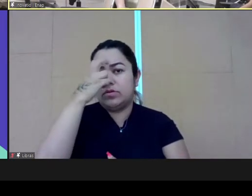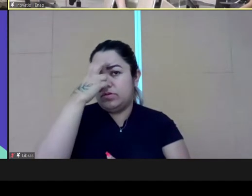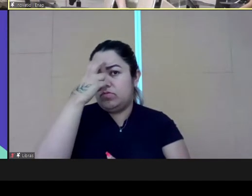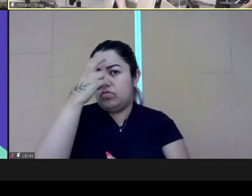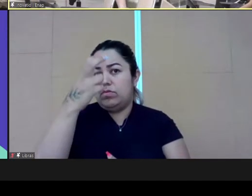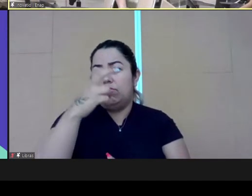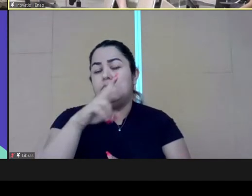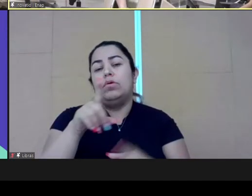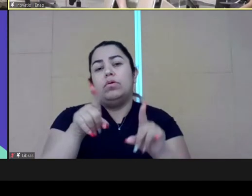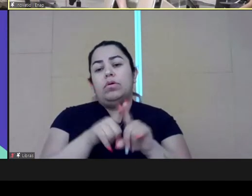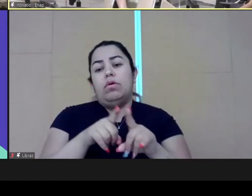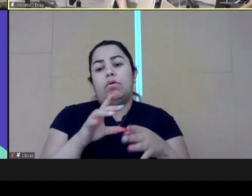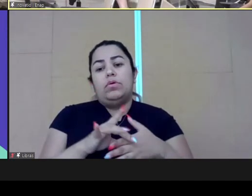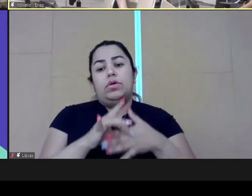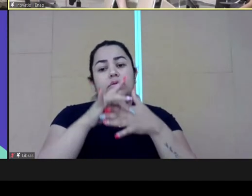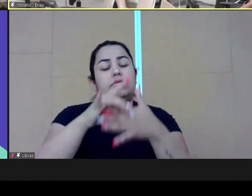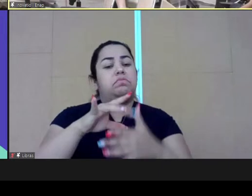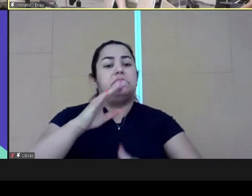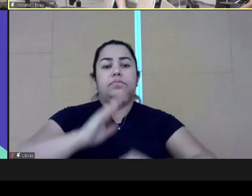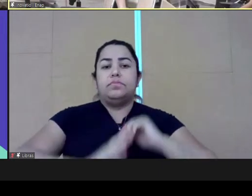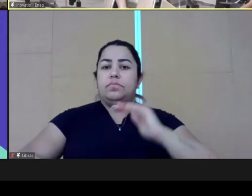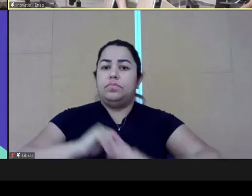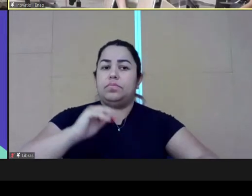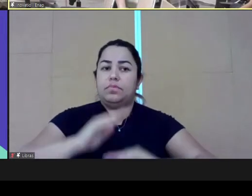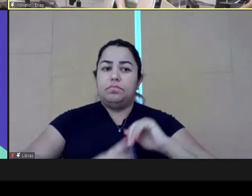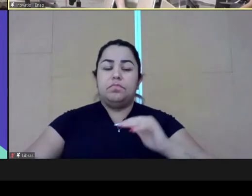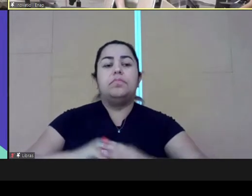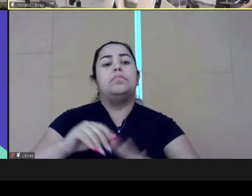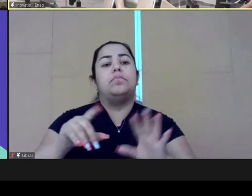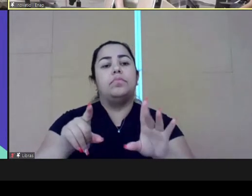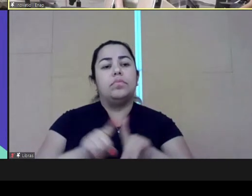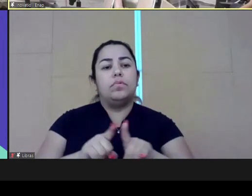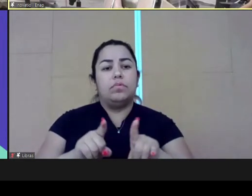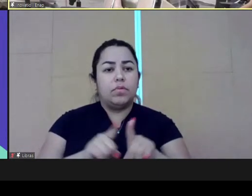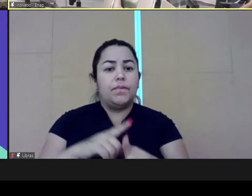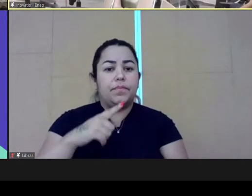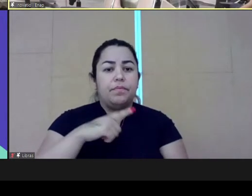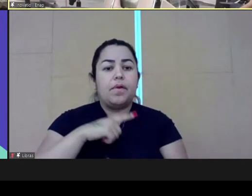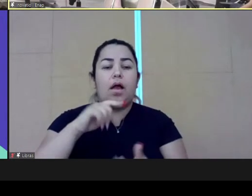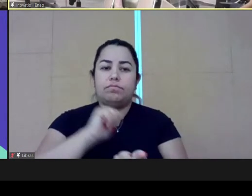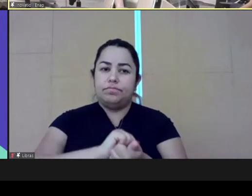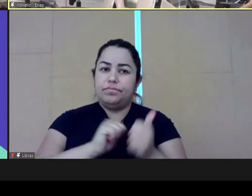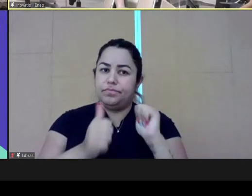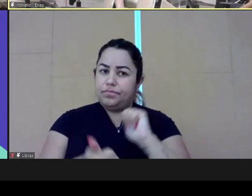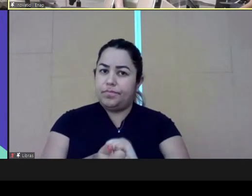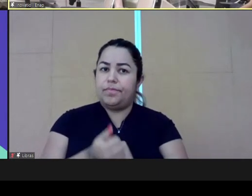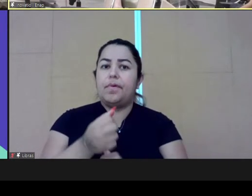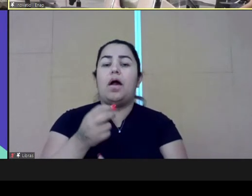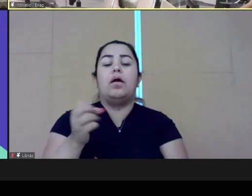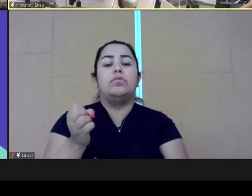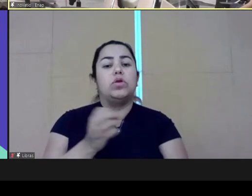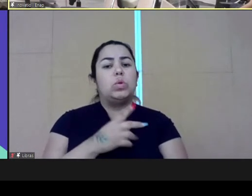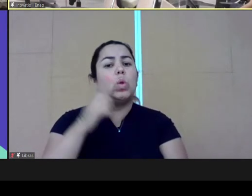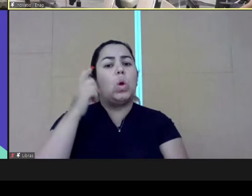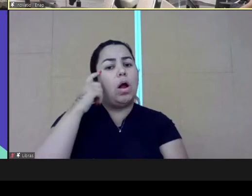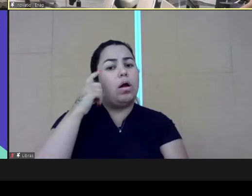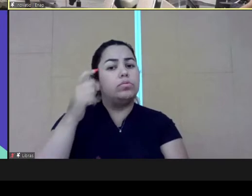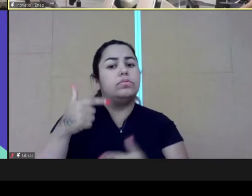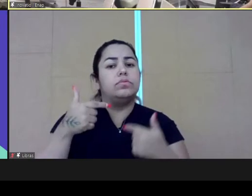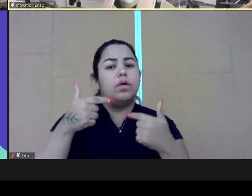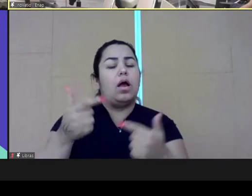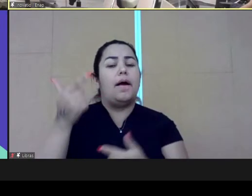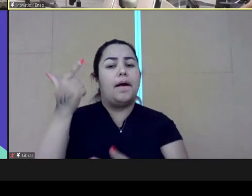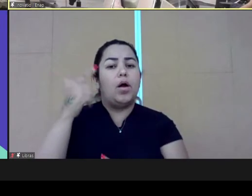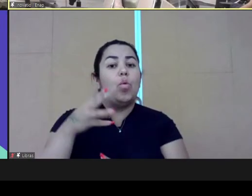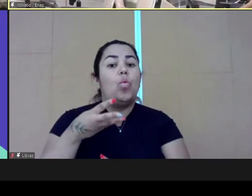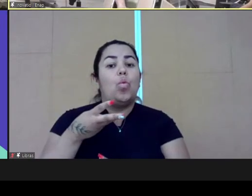these medium leaders so we can strengthen the culture? And this way, the higher leadership, they will